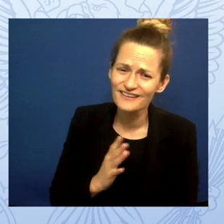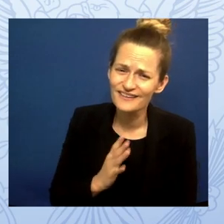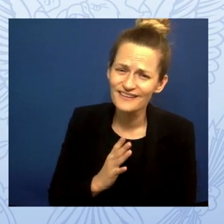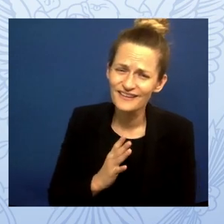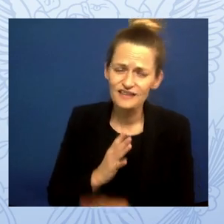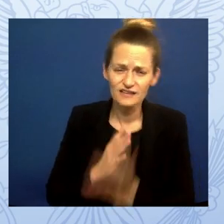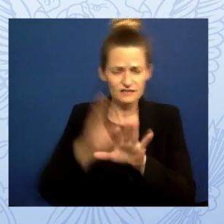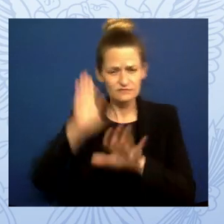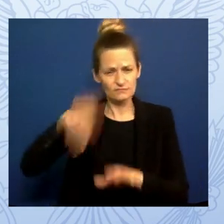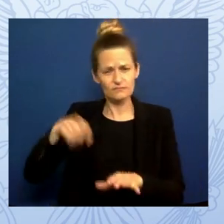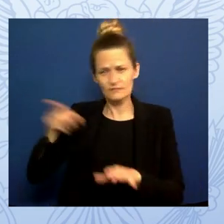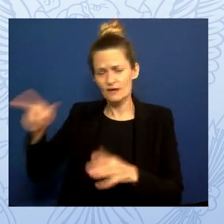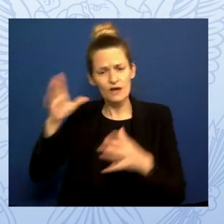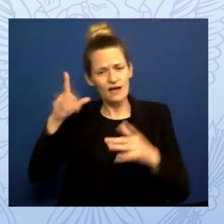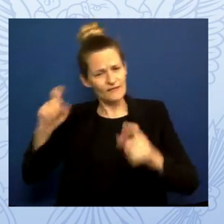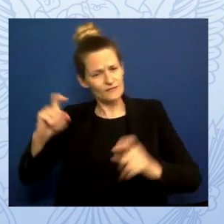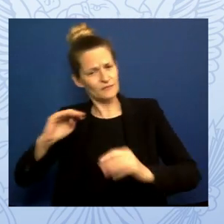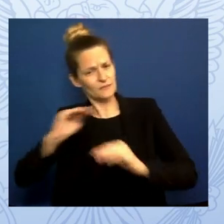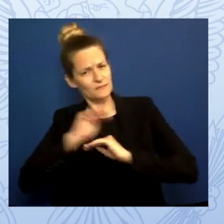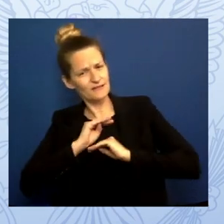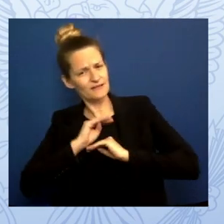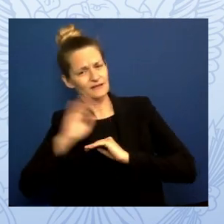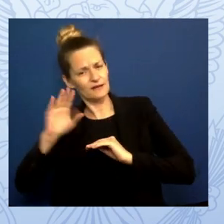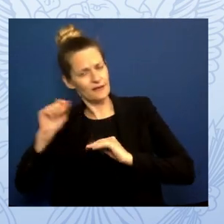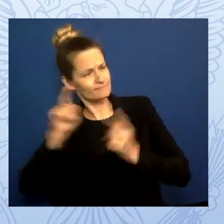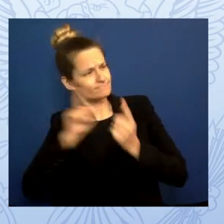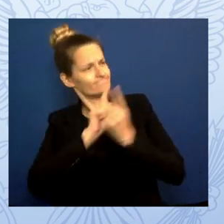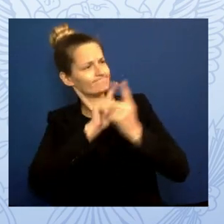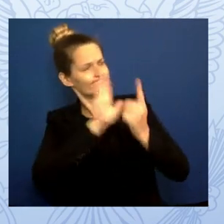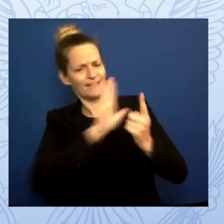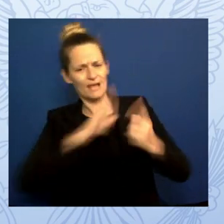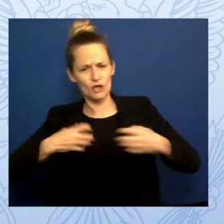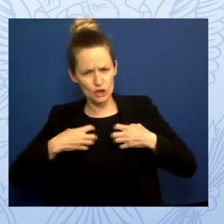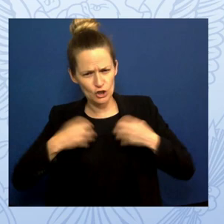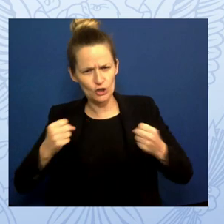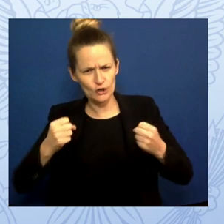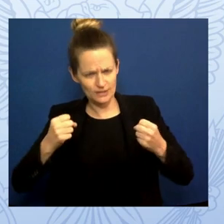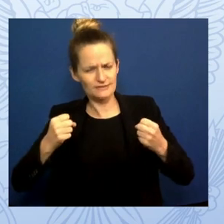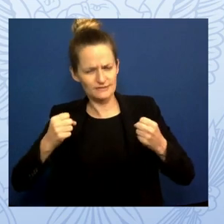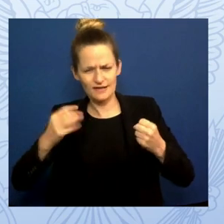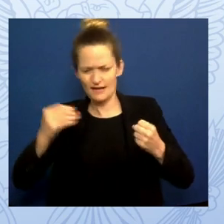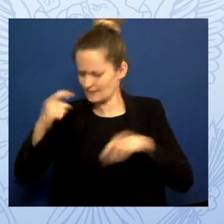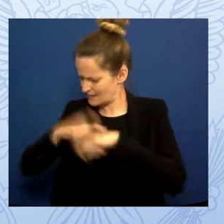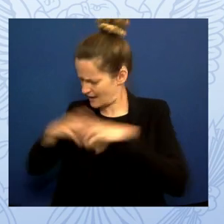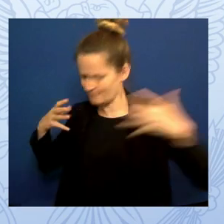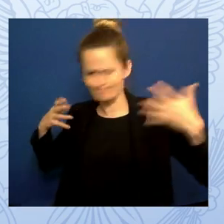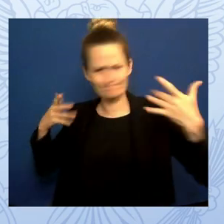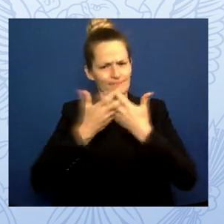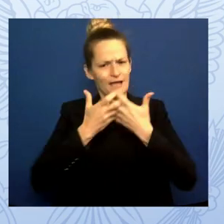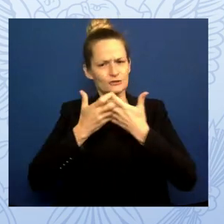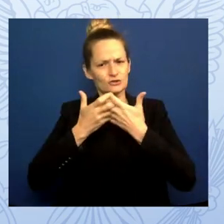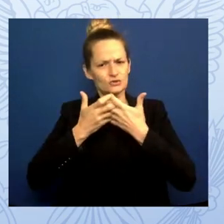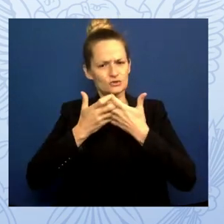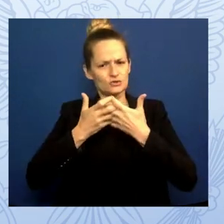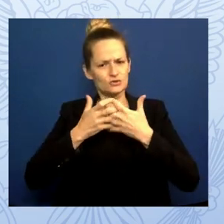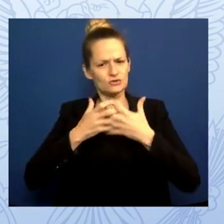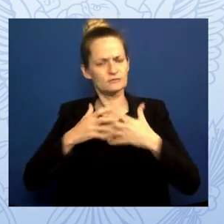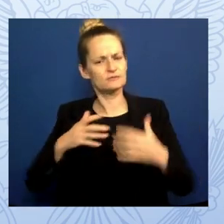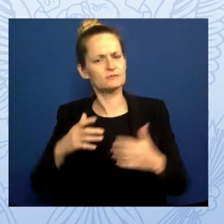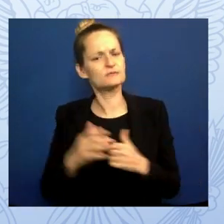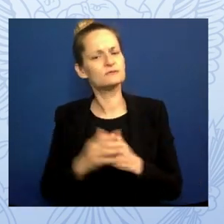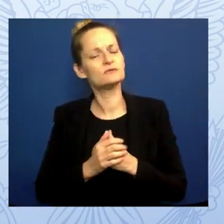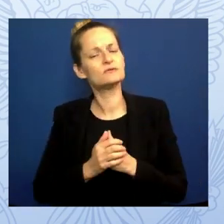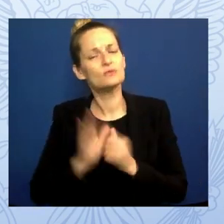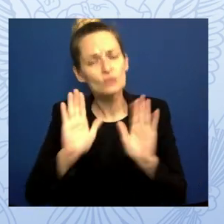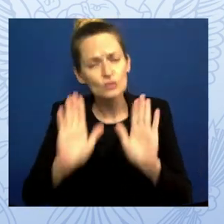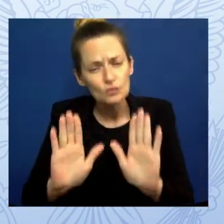in our power to give you what you need to heal. So thank you. You are a